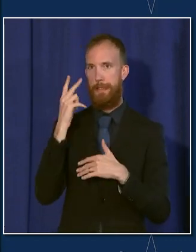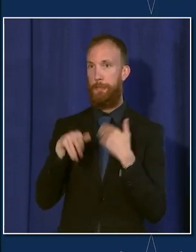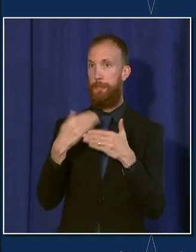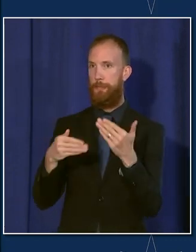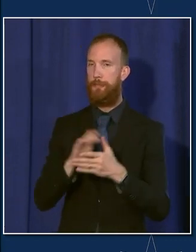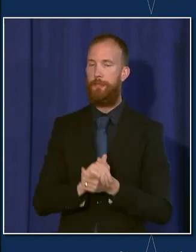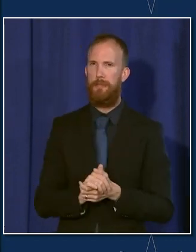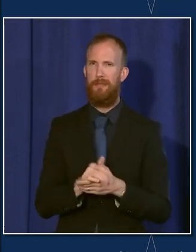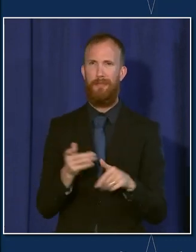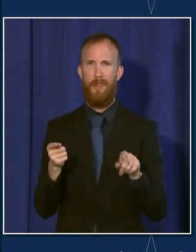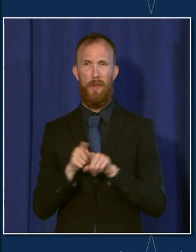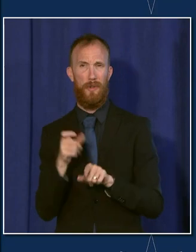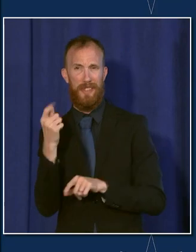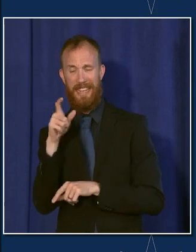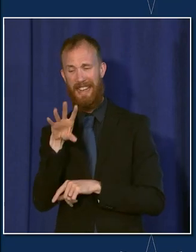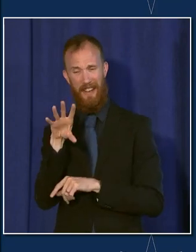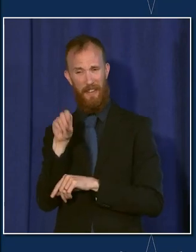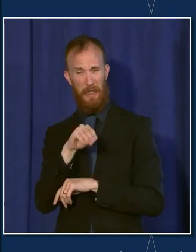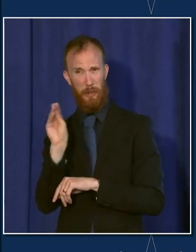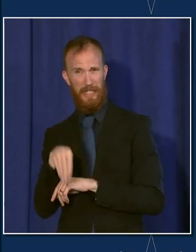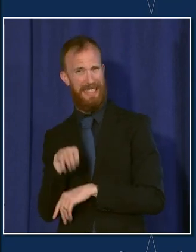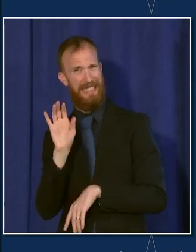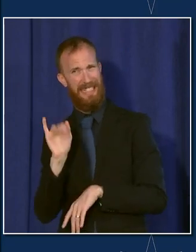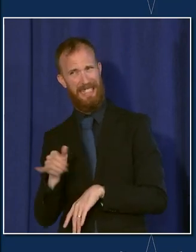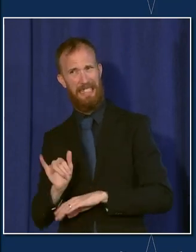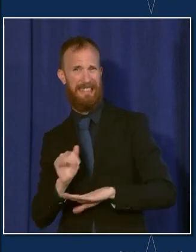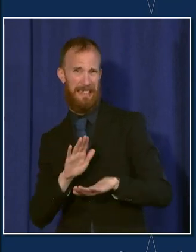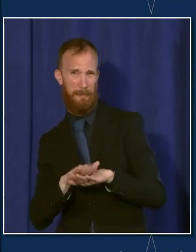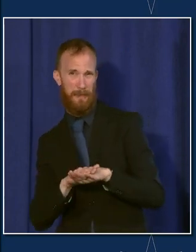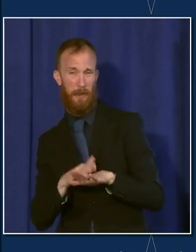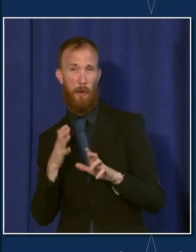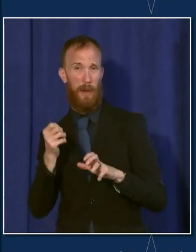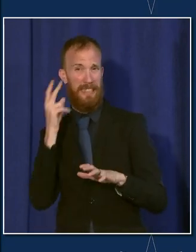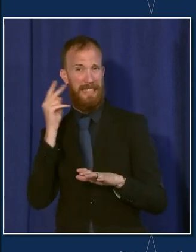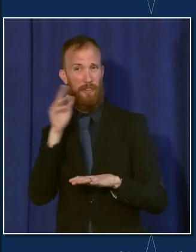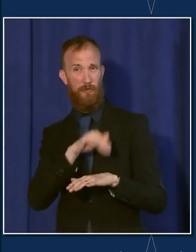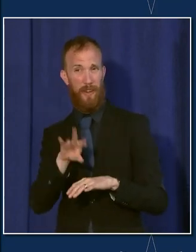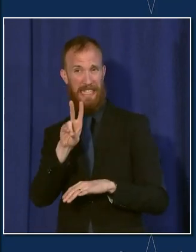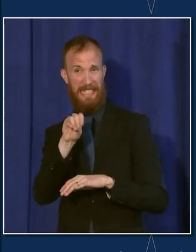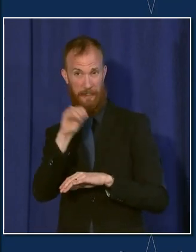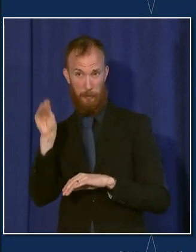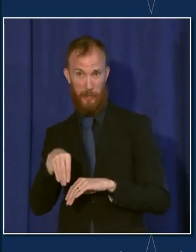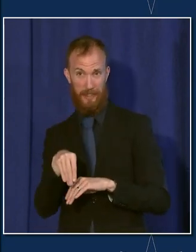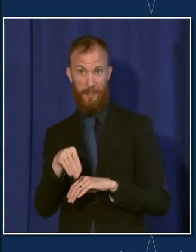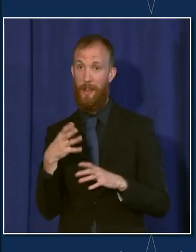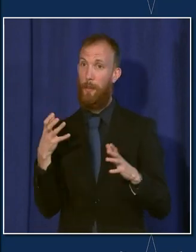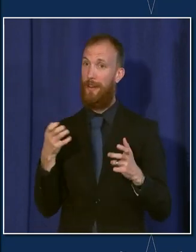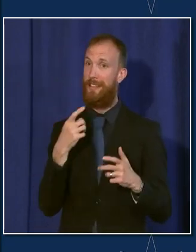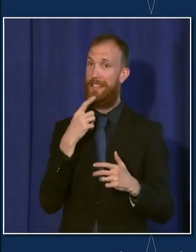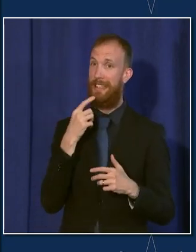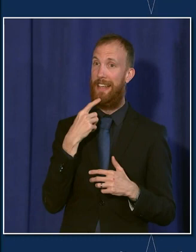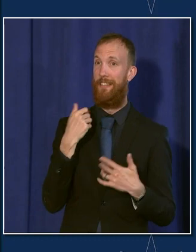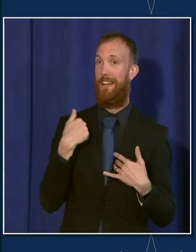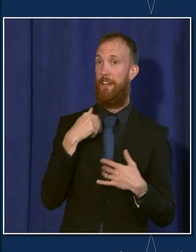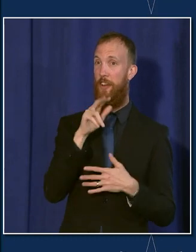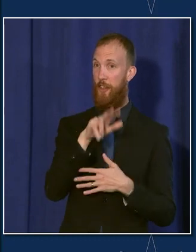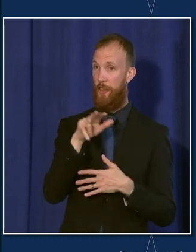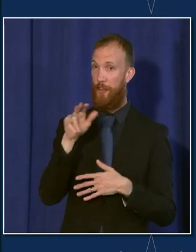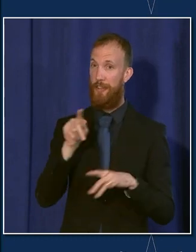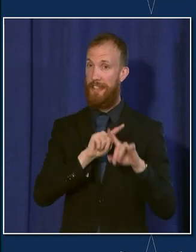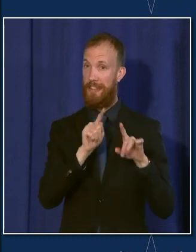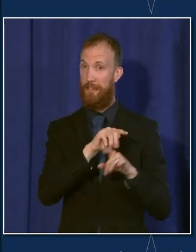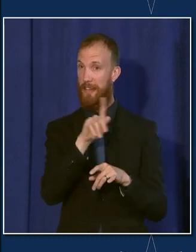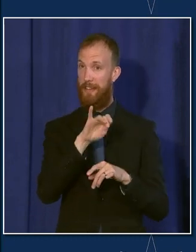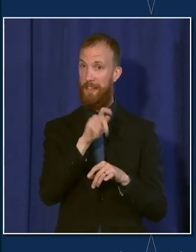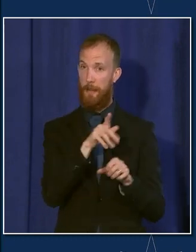is kind of a bare minimum. We'd like to get everybody at least to 70%. I'd like to congratulate the 33 Chicago zip codes shaded in blue